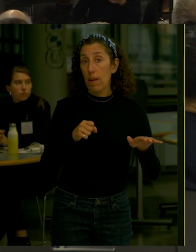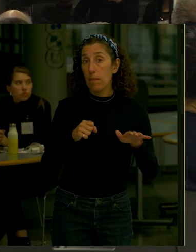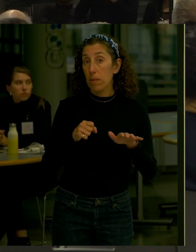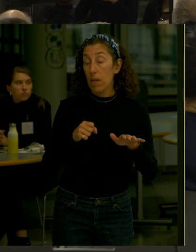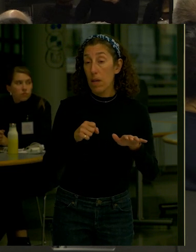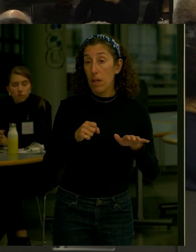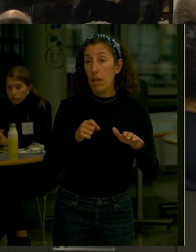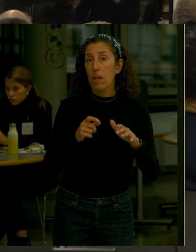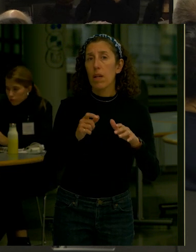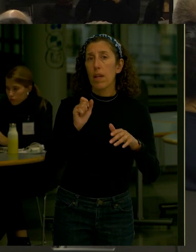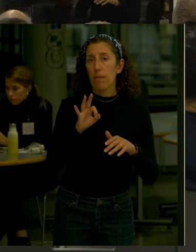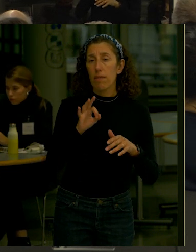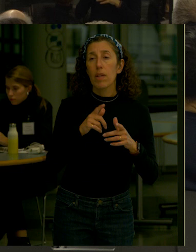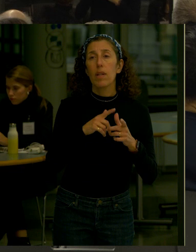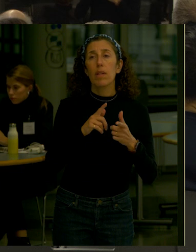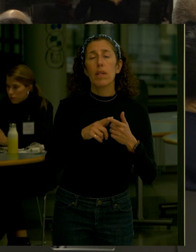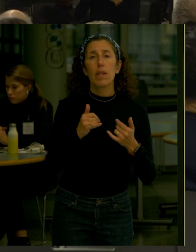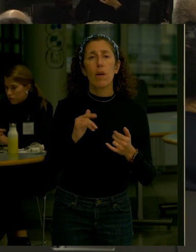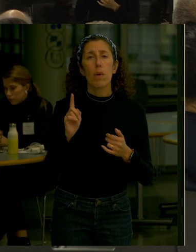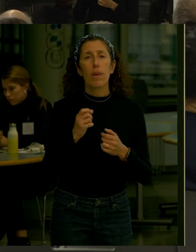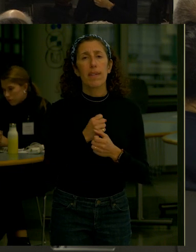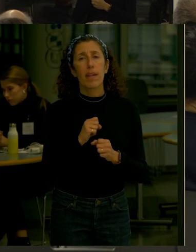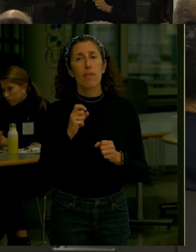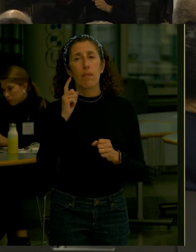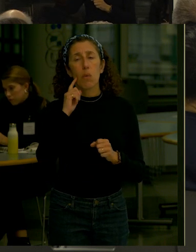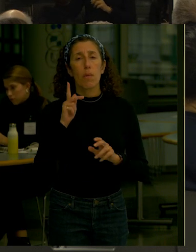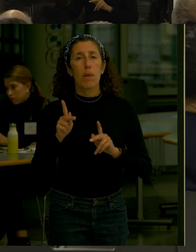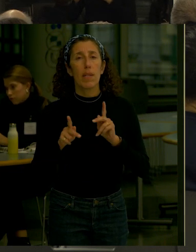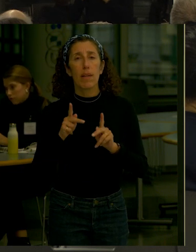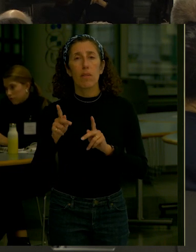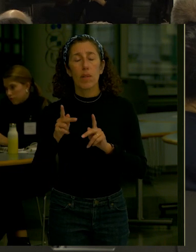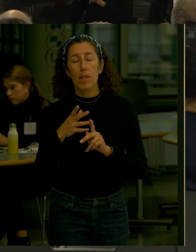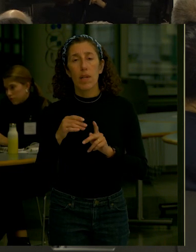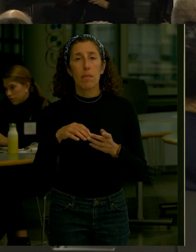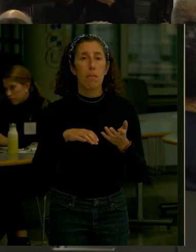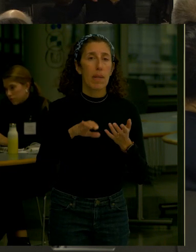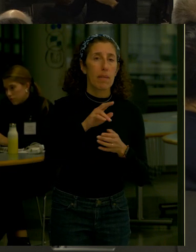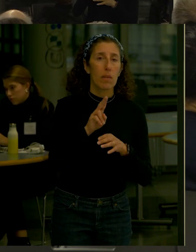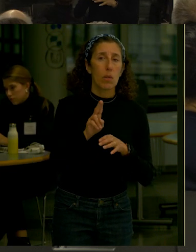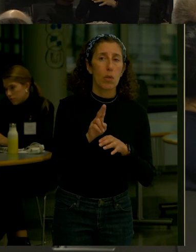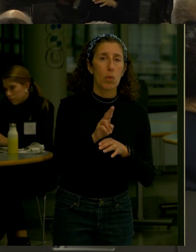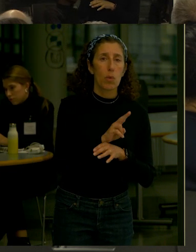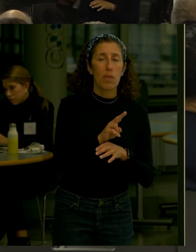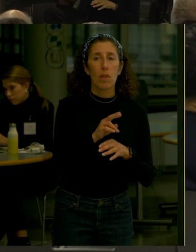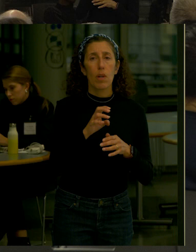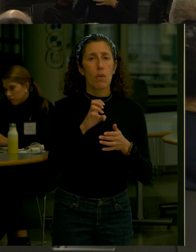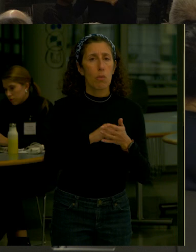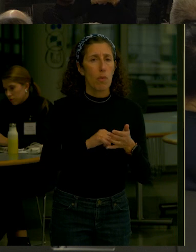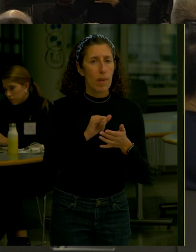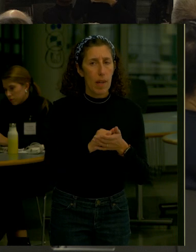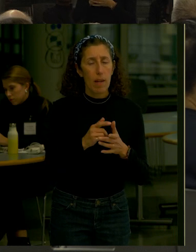net Of having one place for pedestrians only And one mixed use path What is the thought behind that?